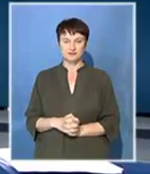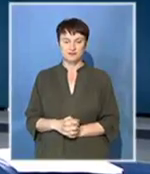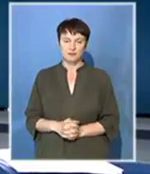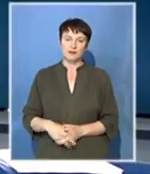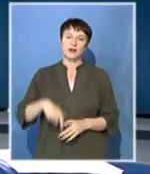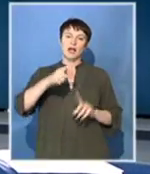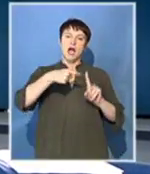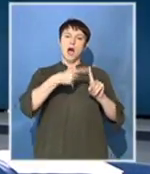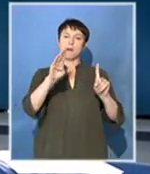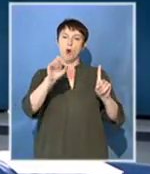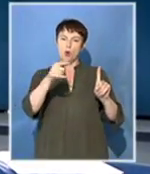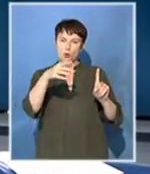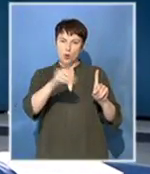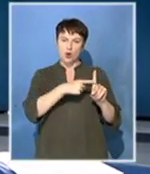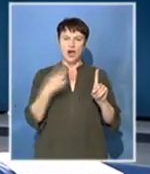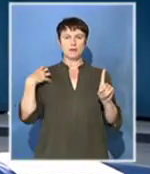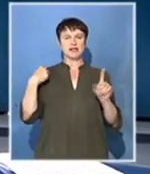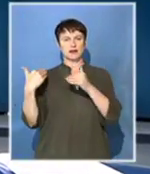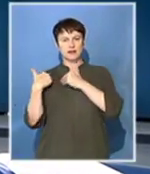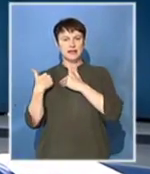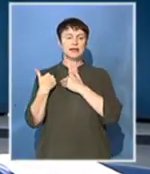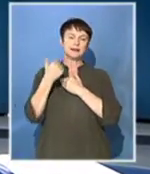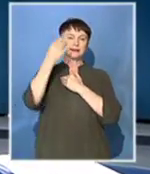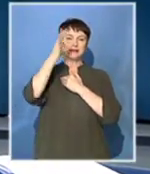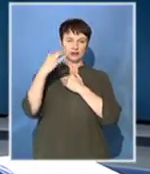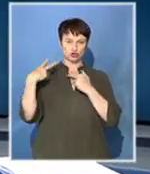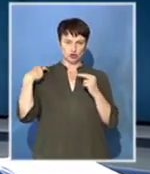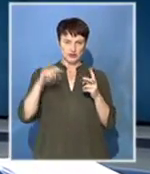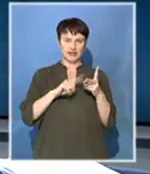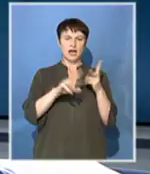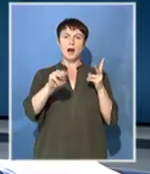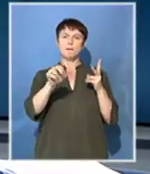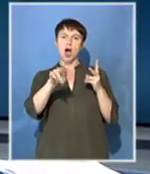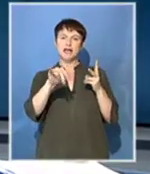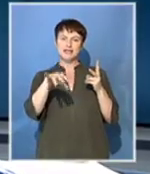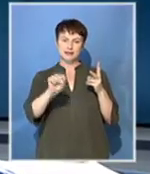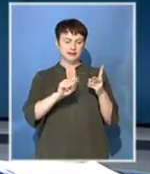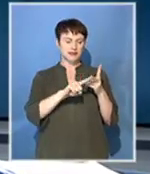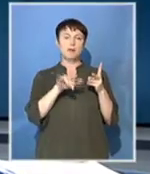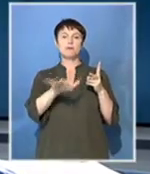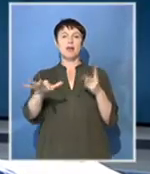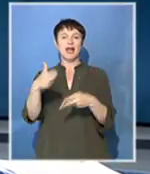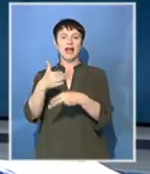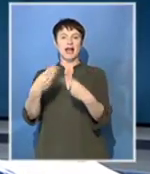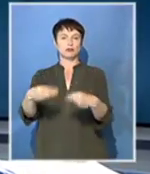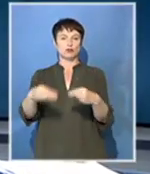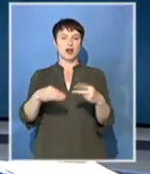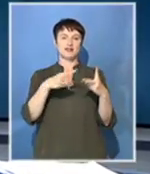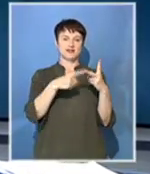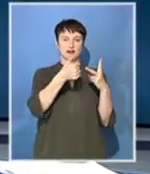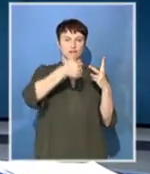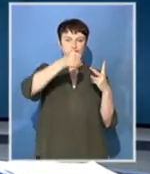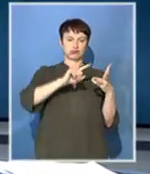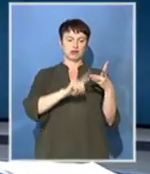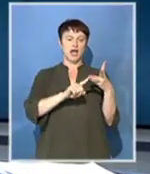Bangani Bongo, the Minister of State Security, alongside Ben Martins, the Deputy Minister of Public Enterprises, Matsheila Koko,